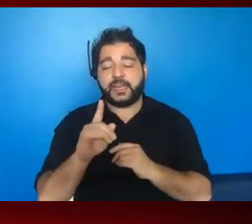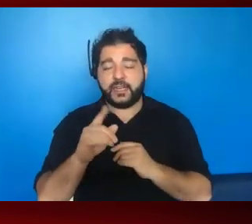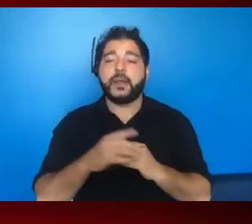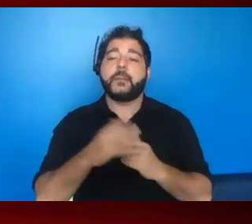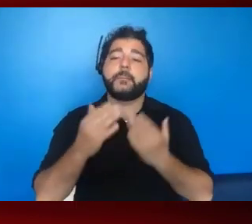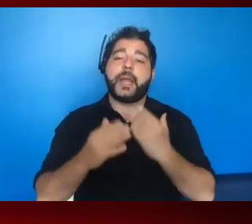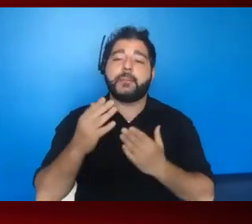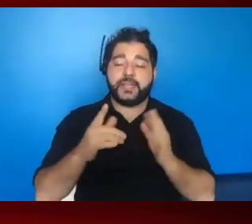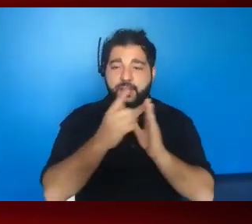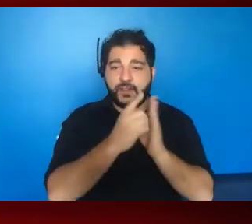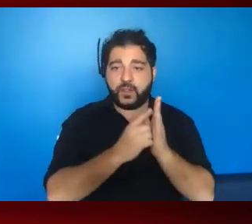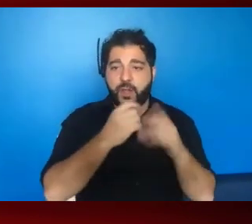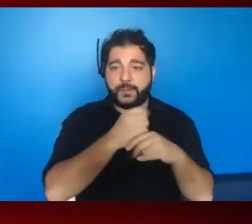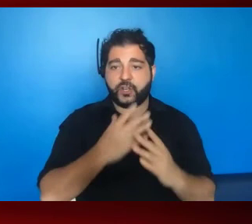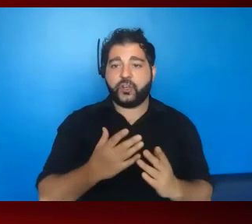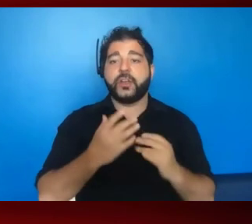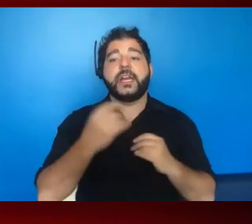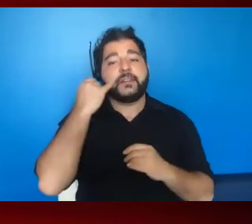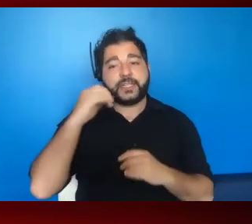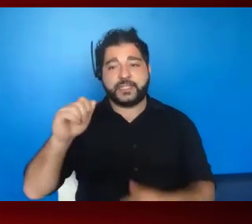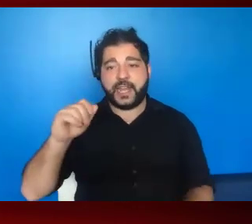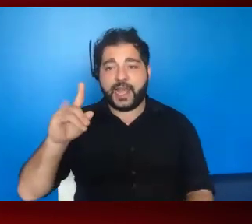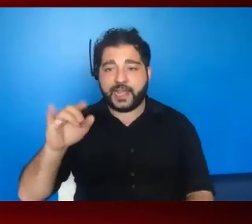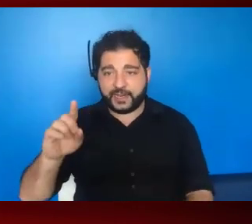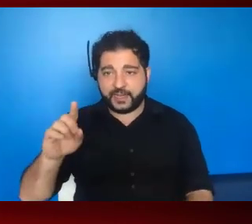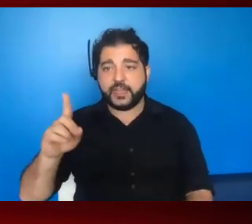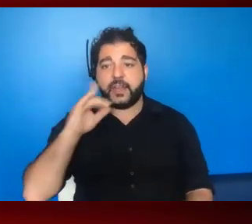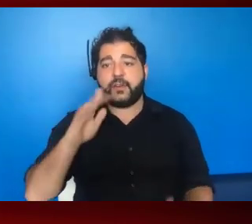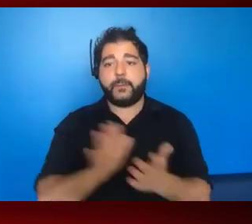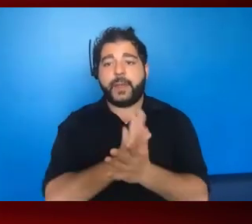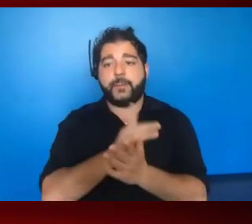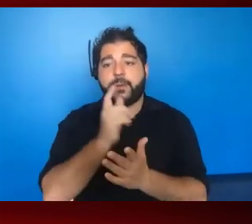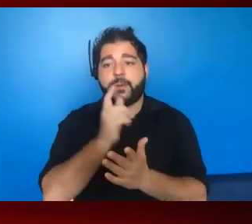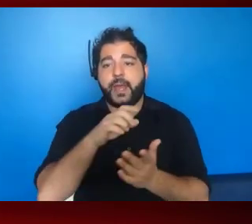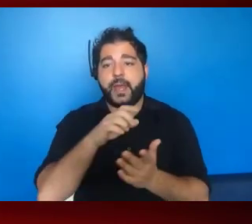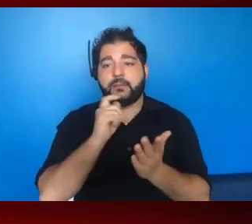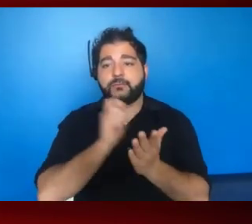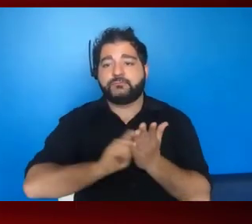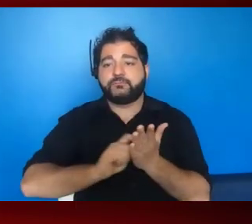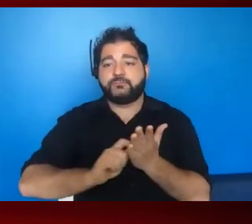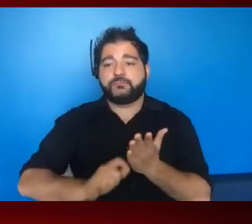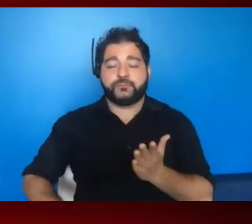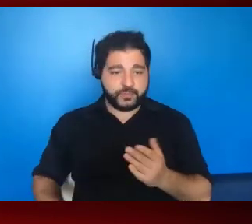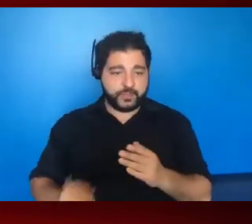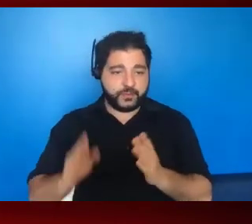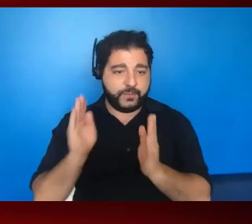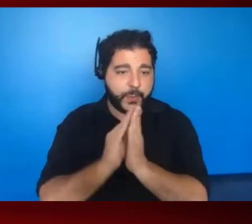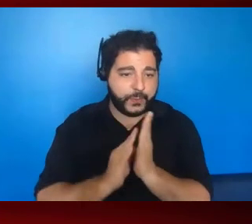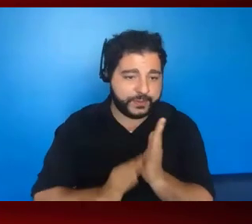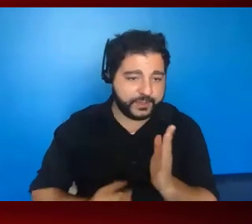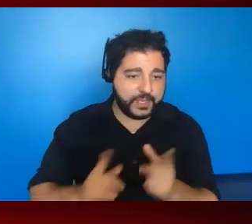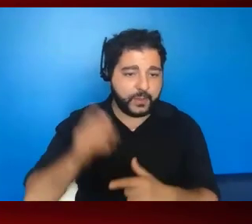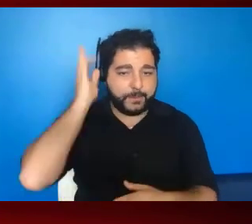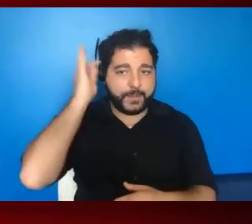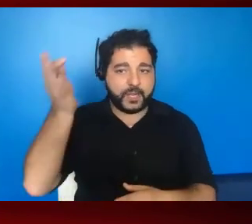legislator, um, if it's a legislative aide, they'll normally have a piece of paper and a pen and they're going to be writing really fast and taking lots of notes and they're barely going to be